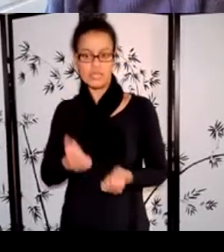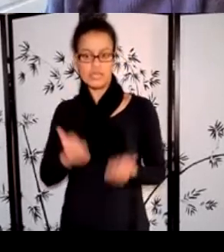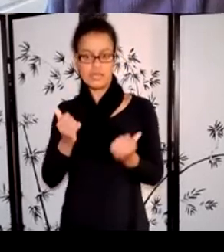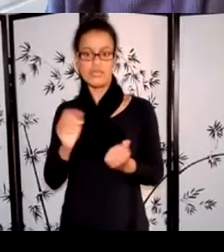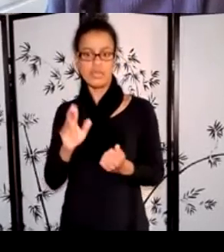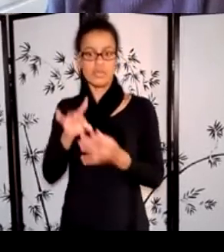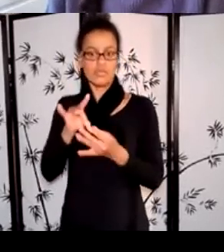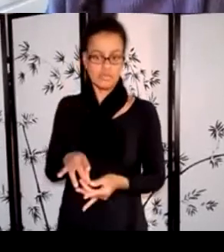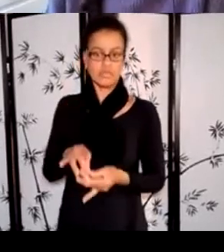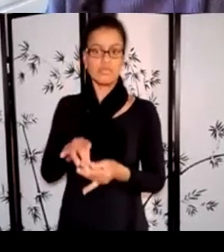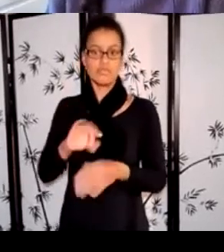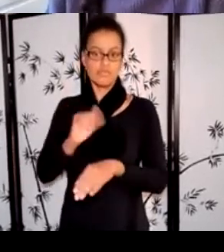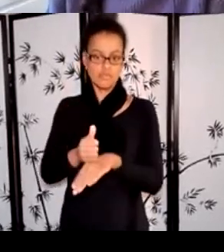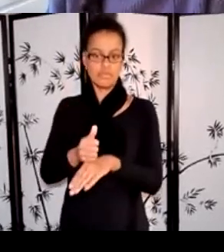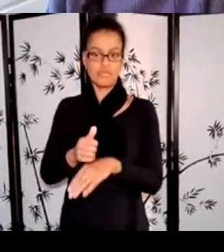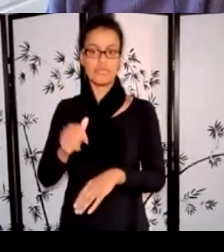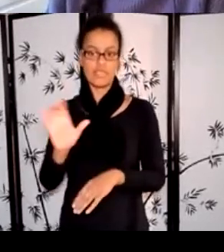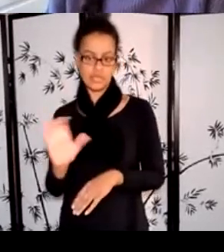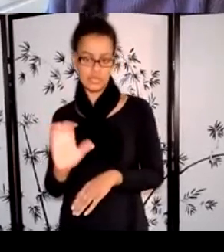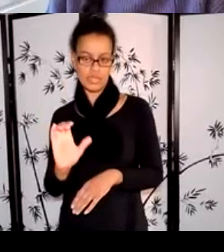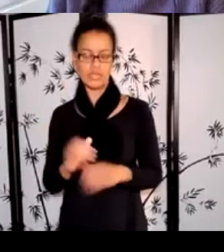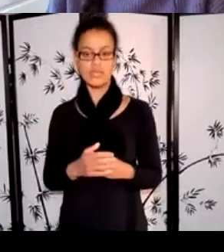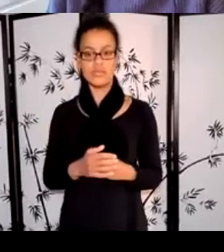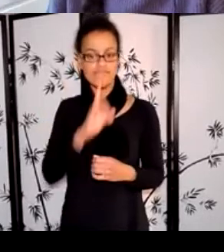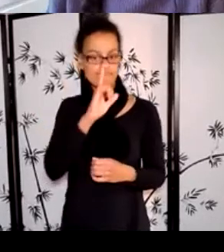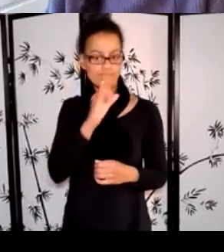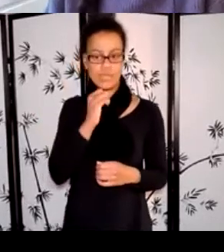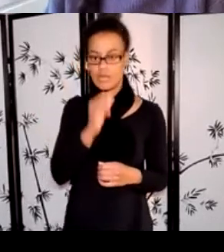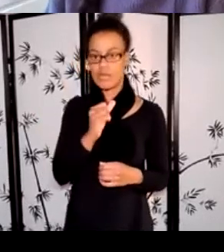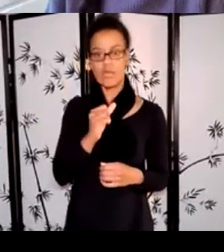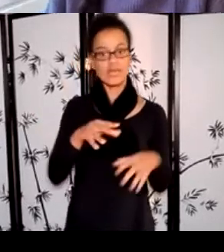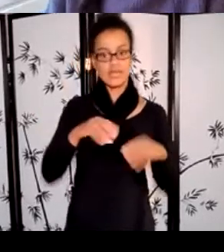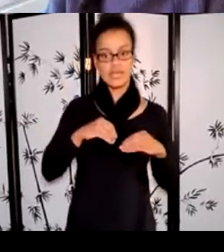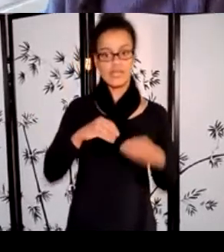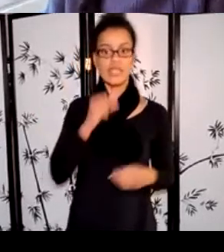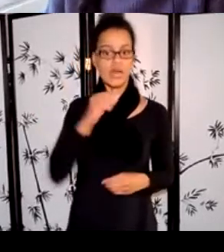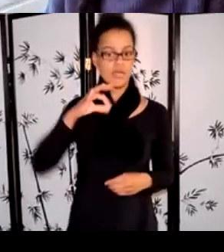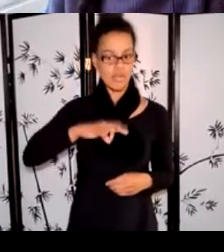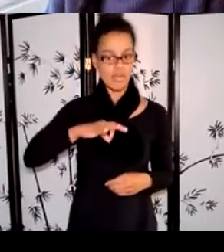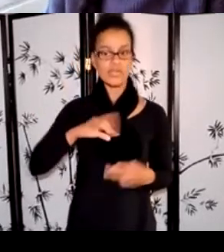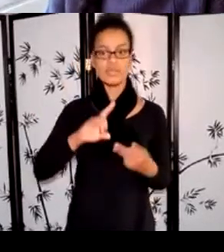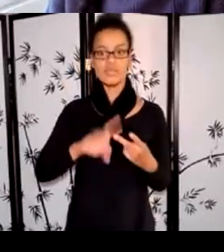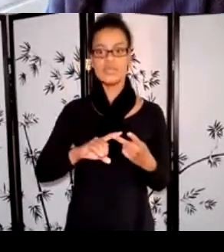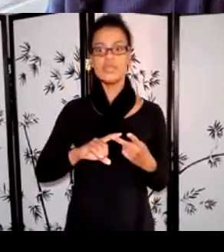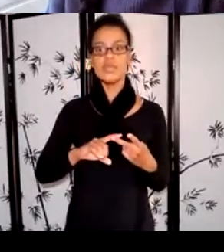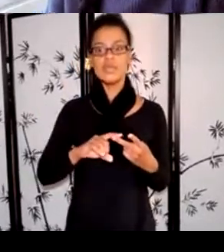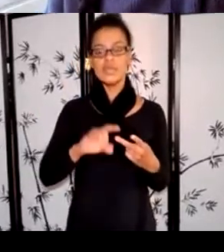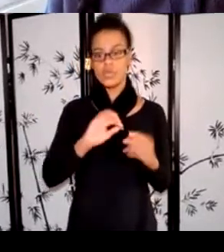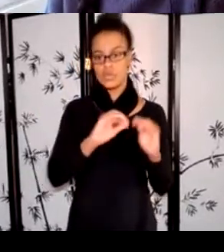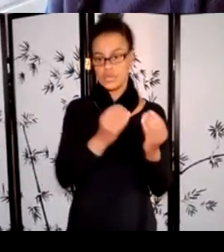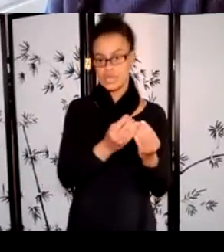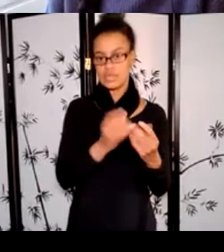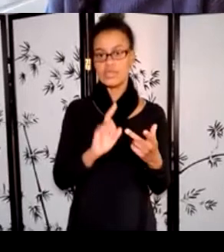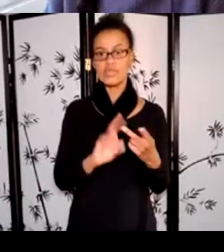does not include for-profit organizations or businesses or groups that are formally registered as a non-profit